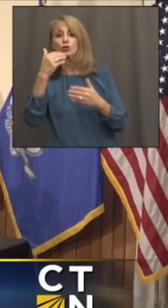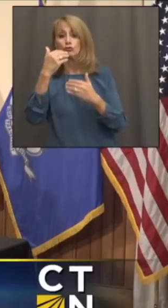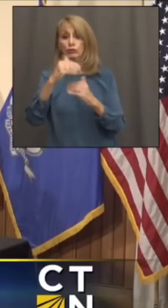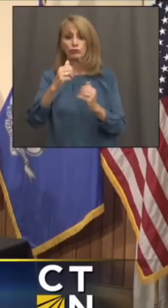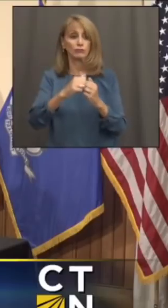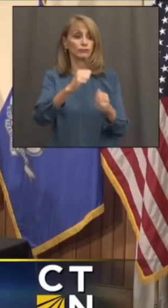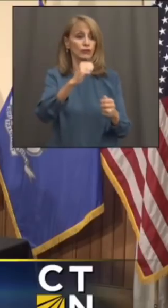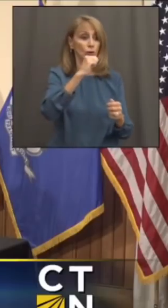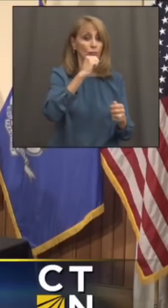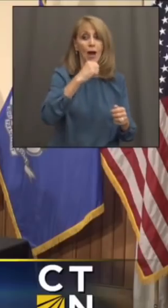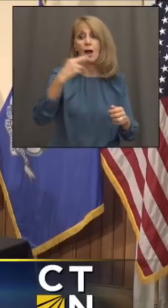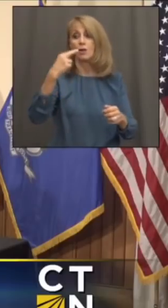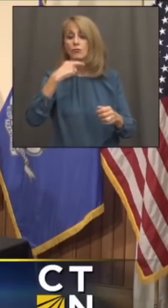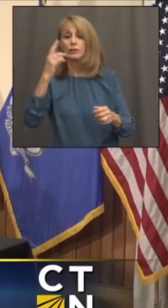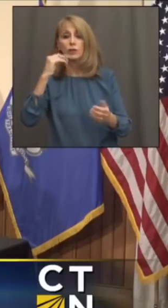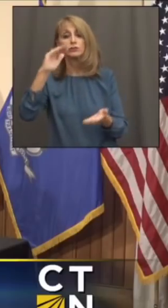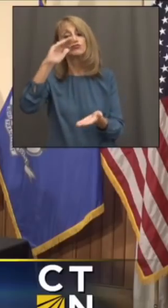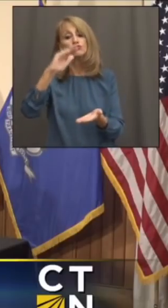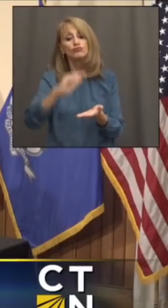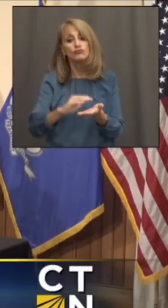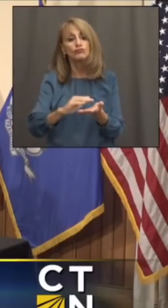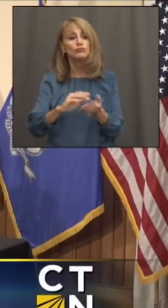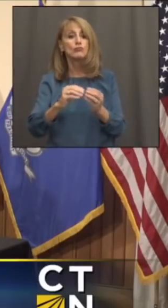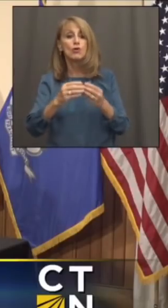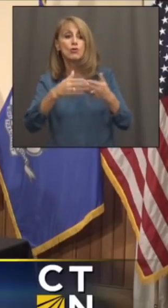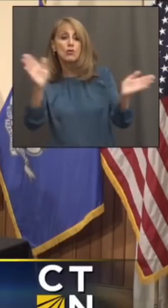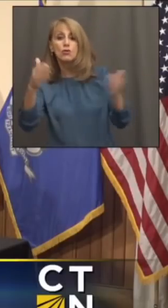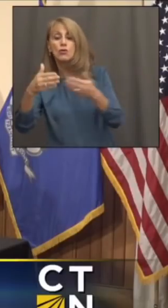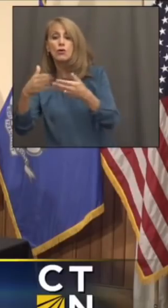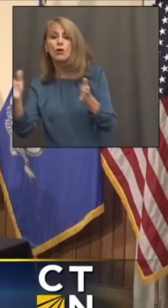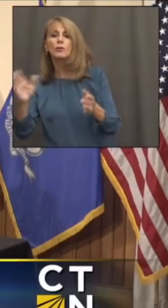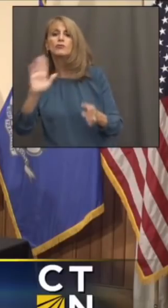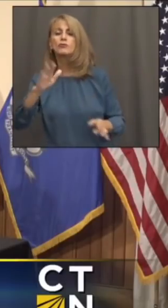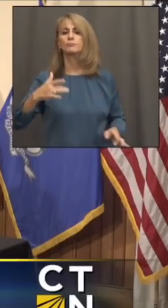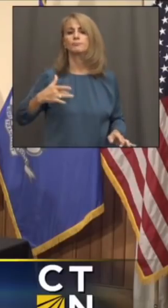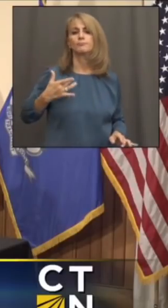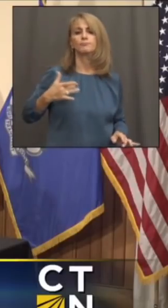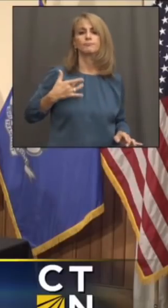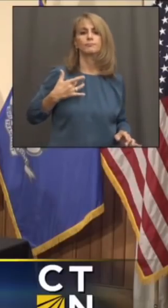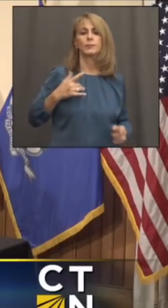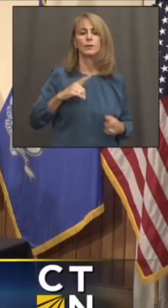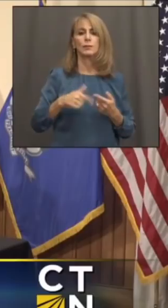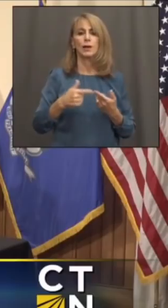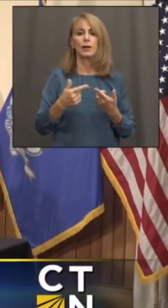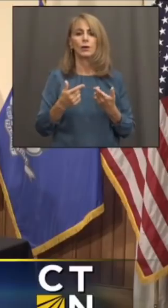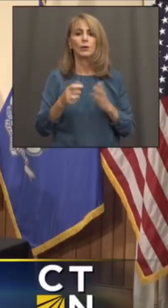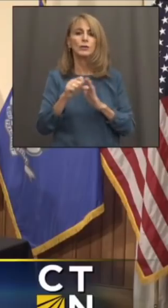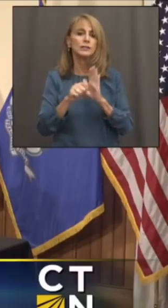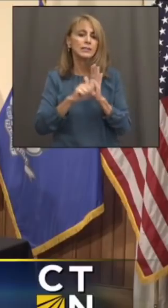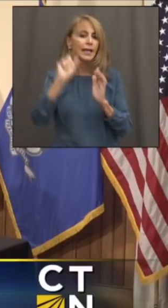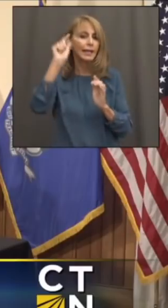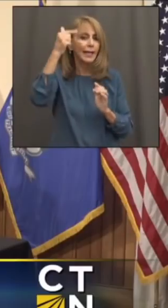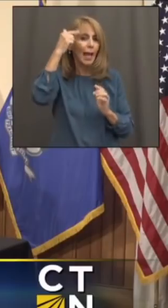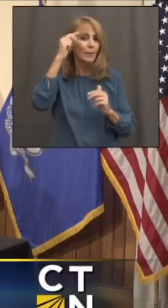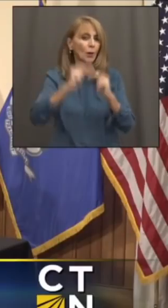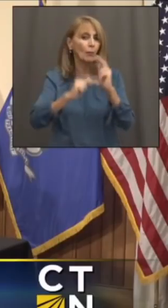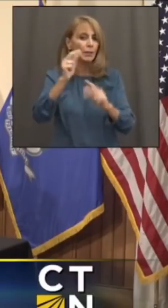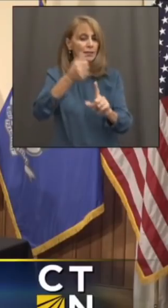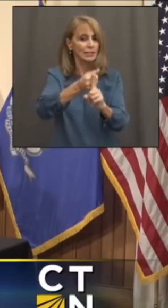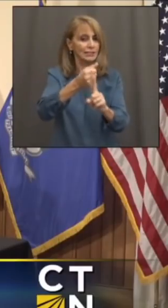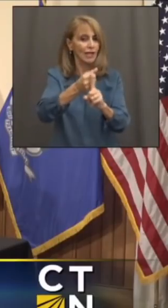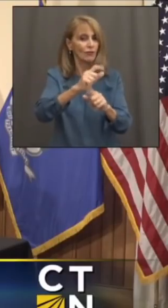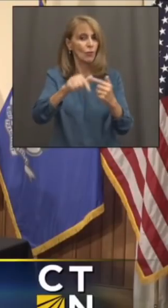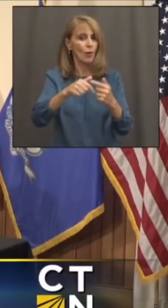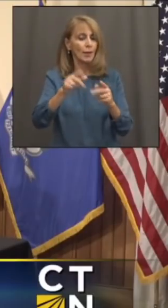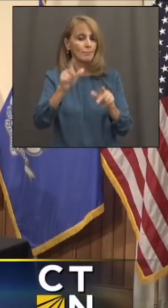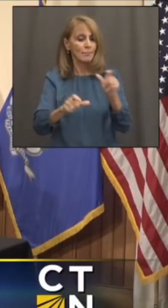our restaurants this weekend, I wonder if you have any opinion on the state capitol building, when that should be open to the public,